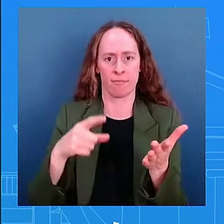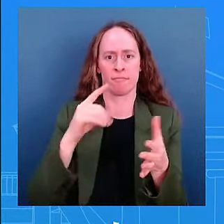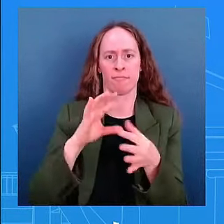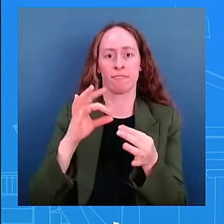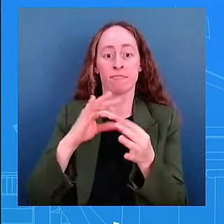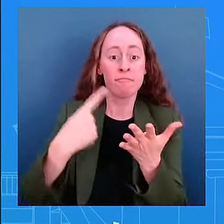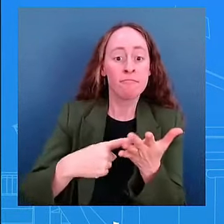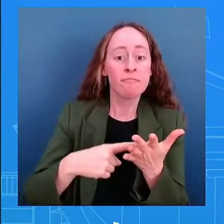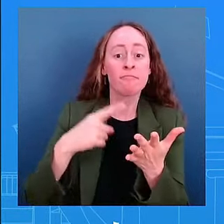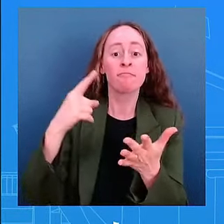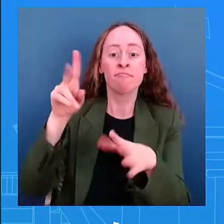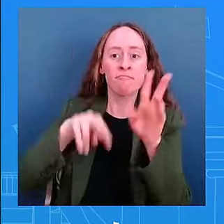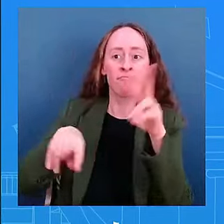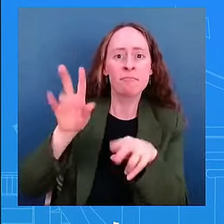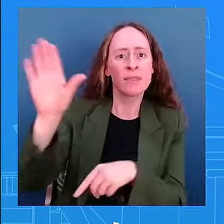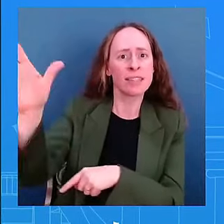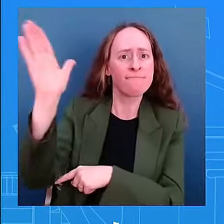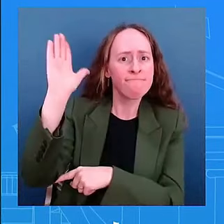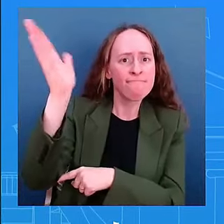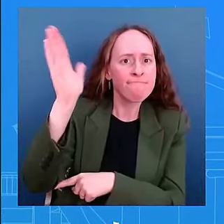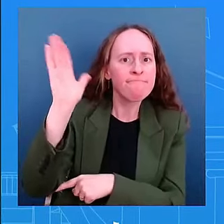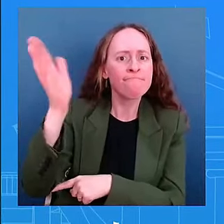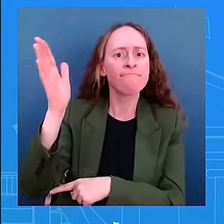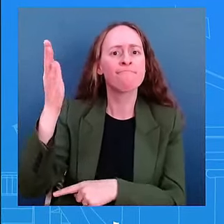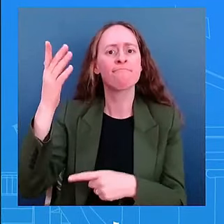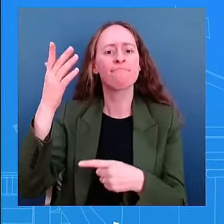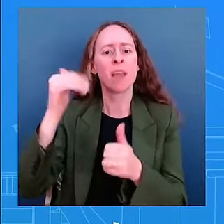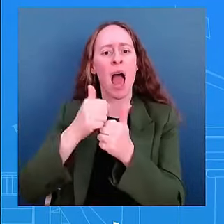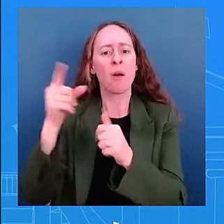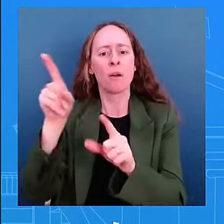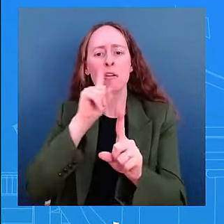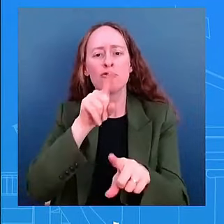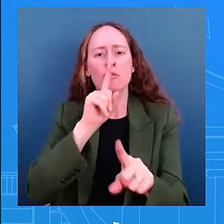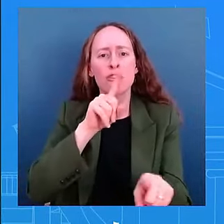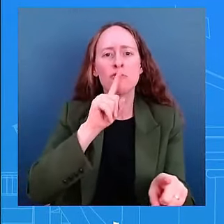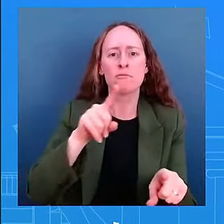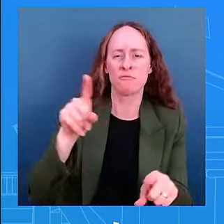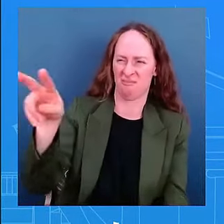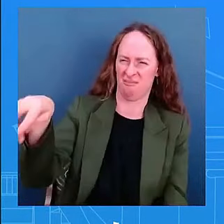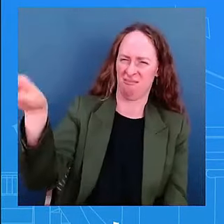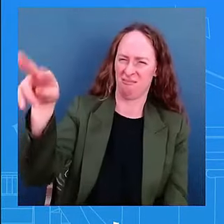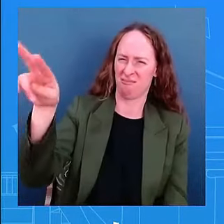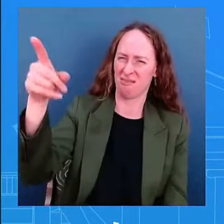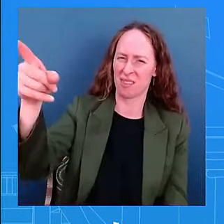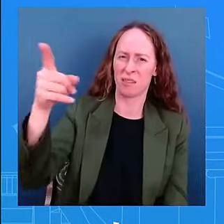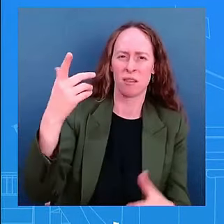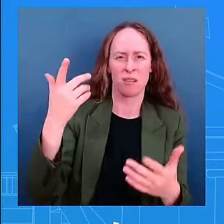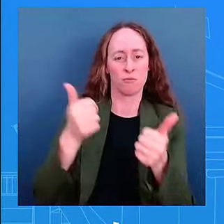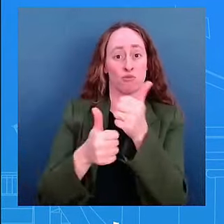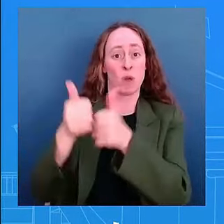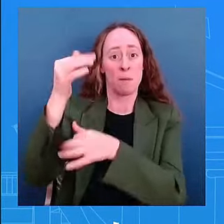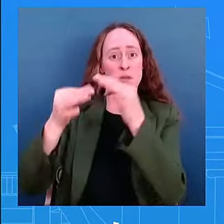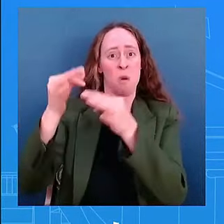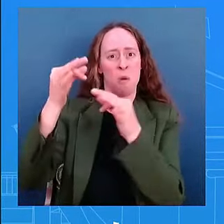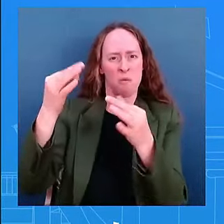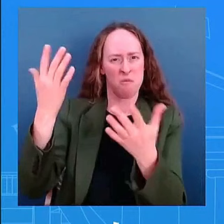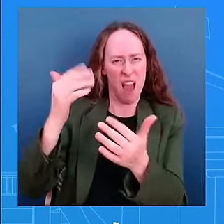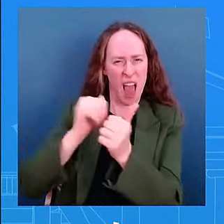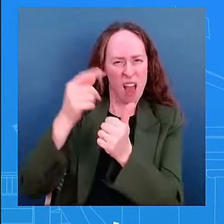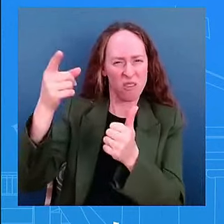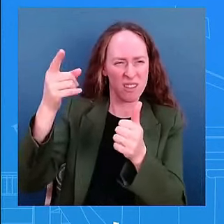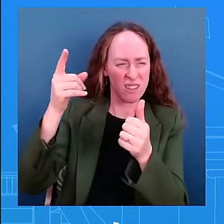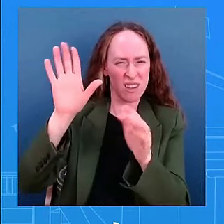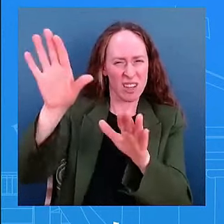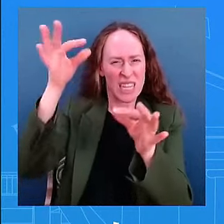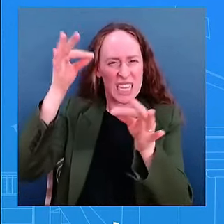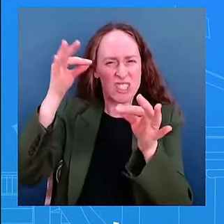been doing over the past not just past couple of weeks but certainly in the last two years starting from dobbs and so many other uh important decisions that